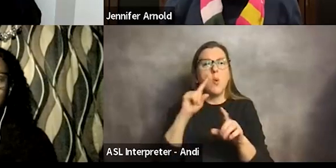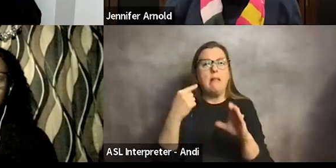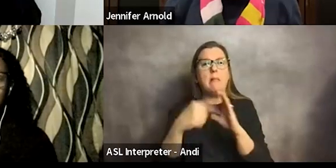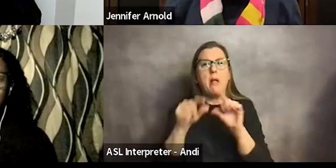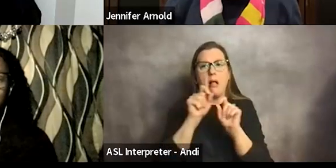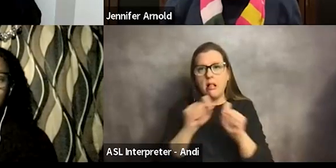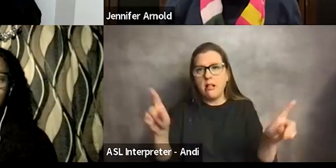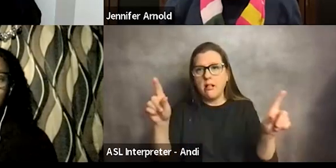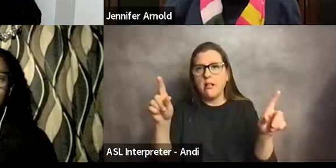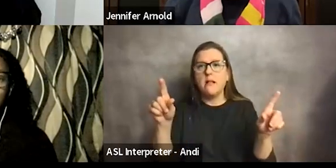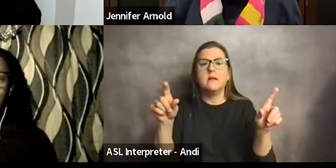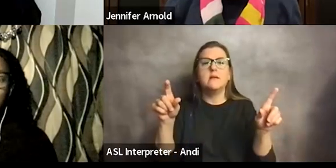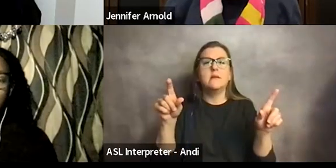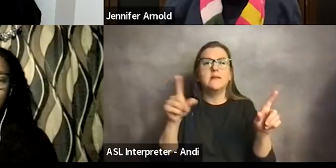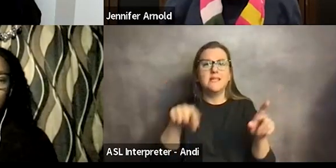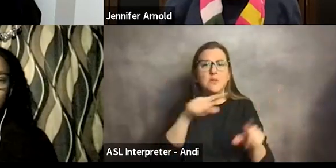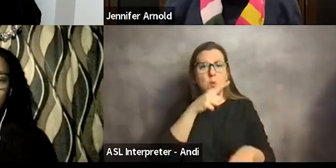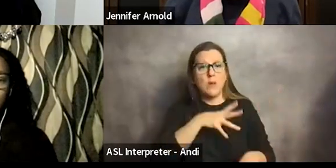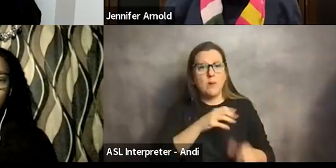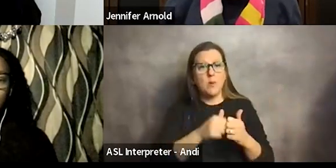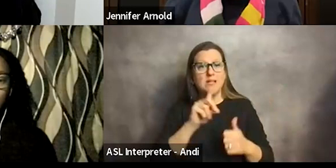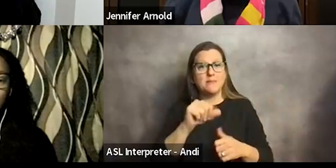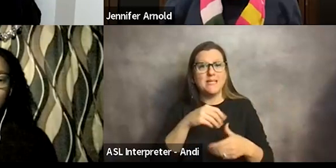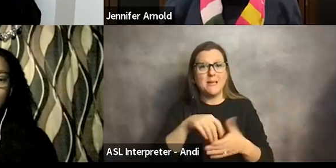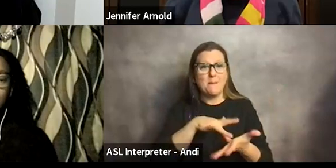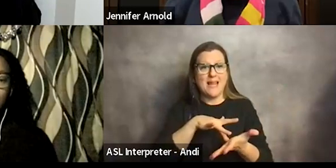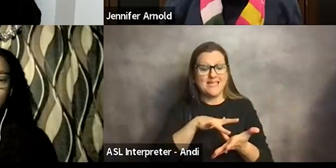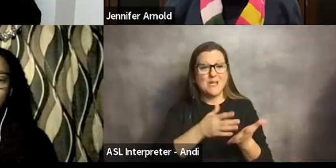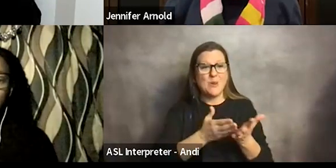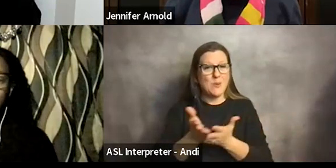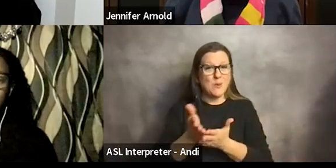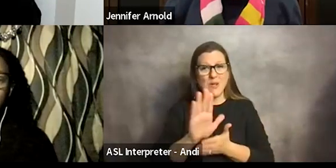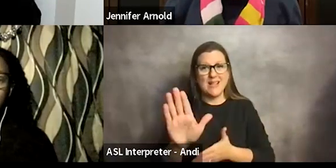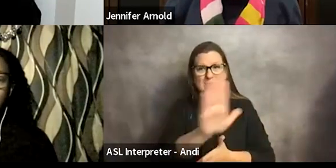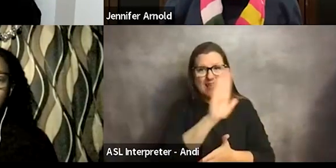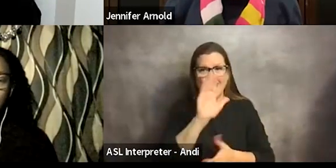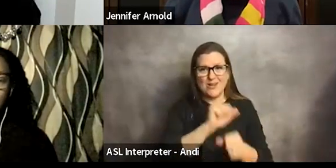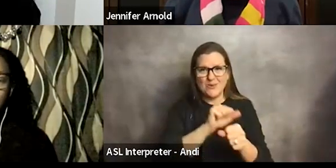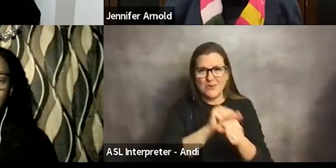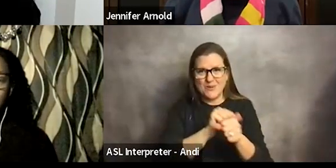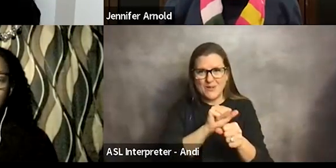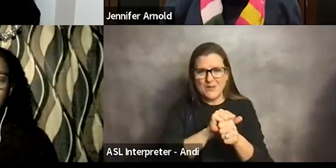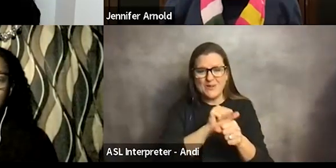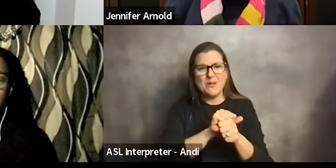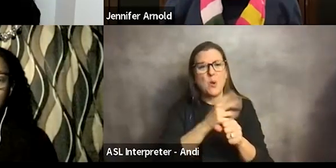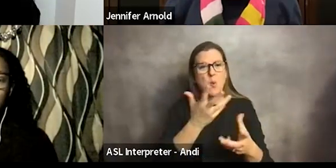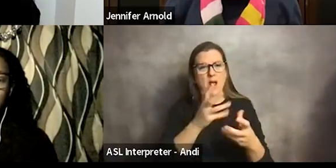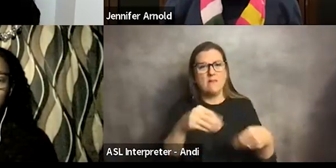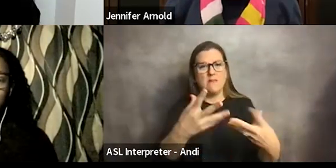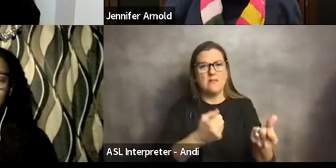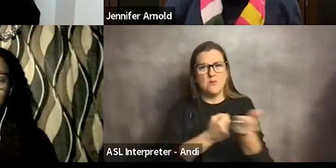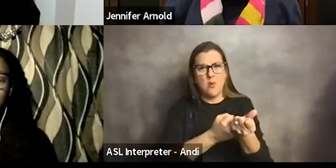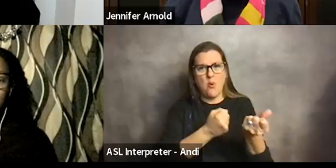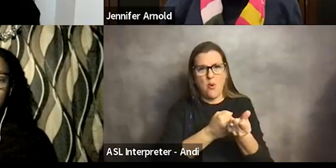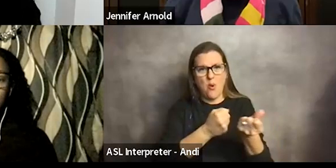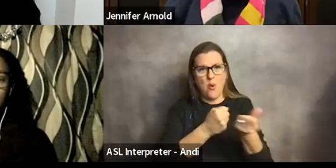you know, these women with disabilities in medicine are going through their career and going through their past, and we like to support them with